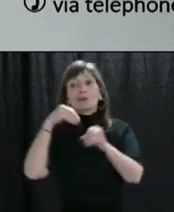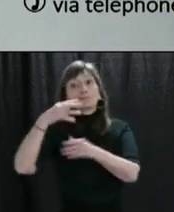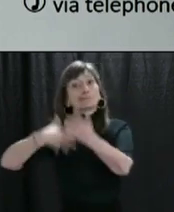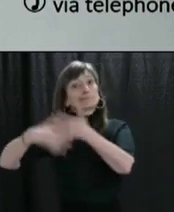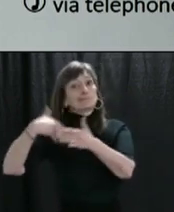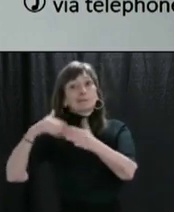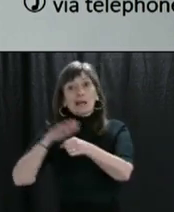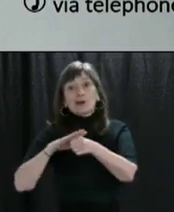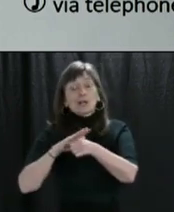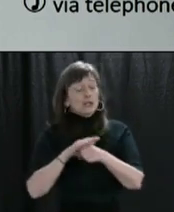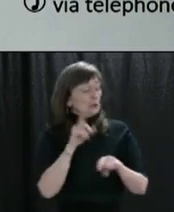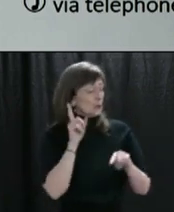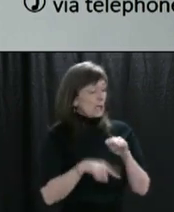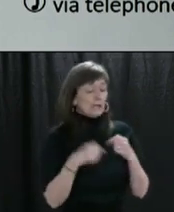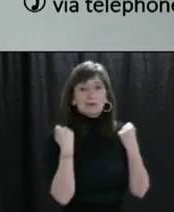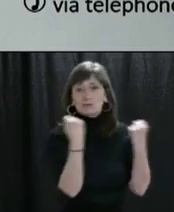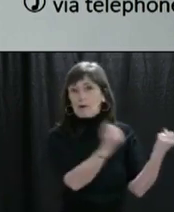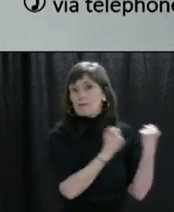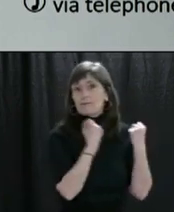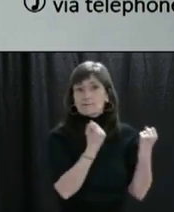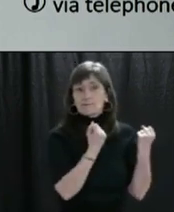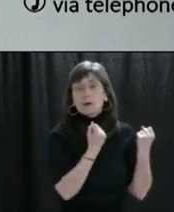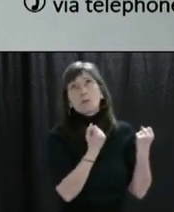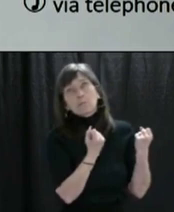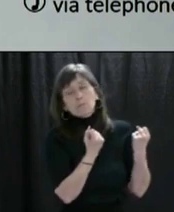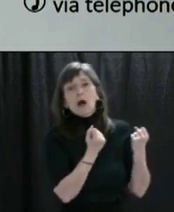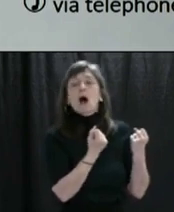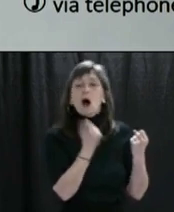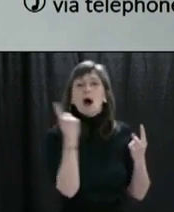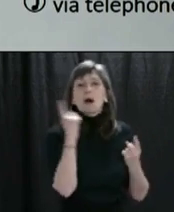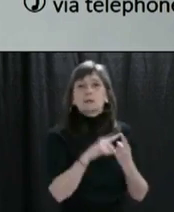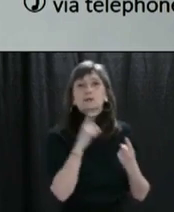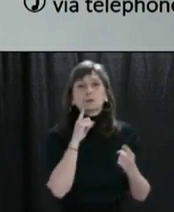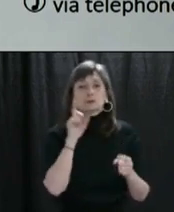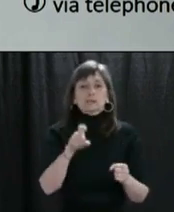You cannot go for a drive unless it is to receive medical attention.